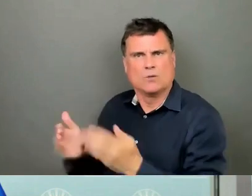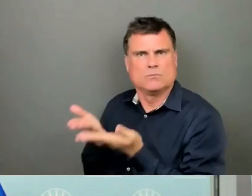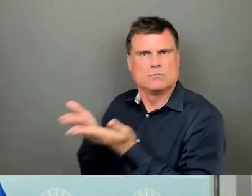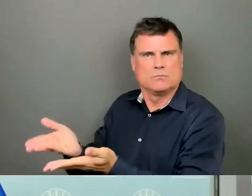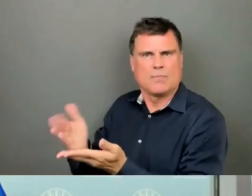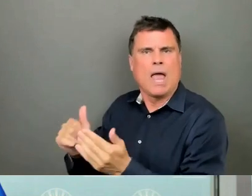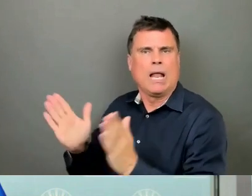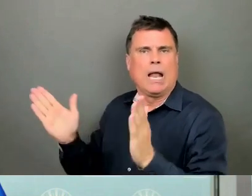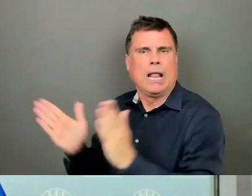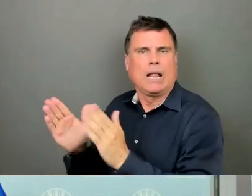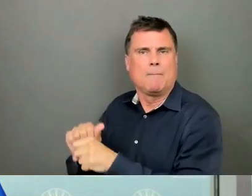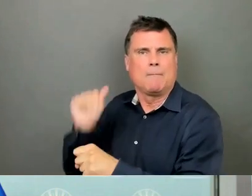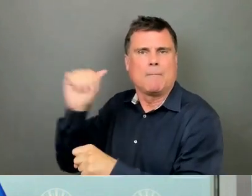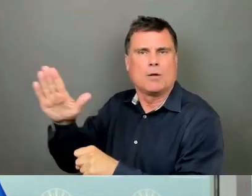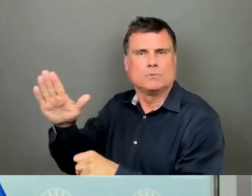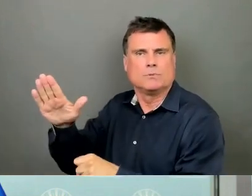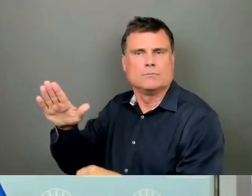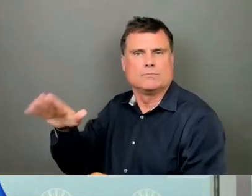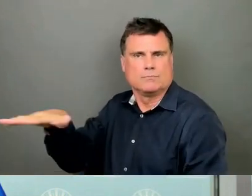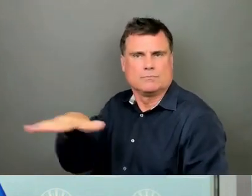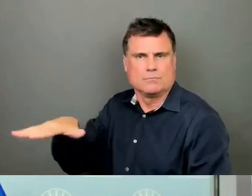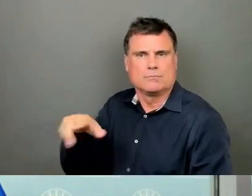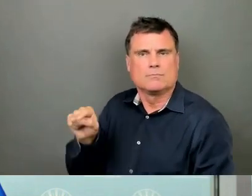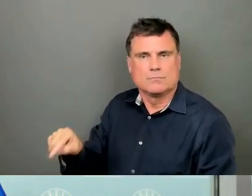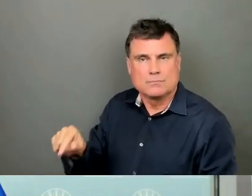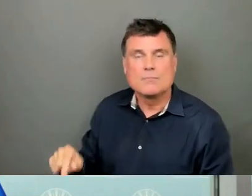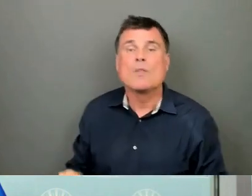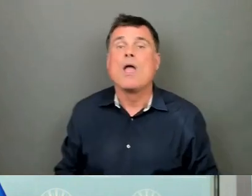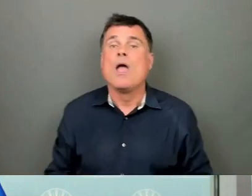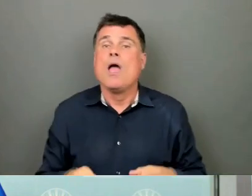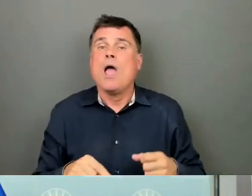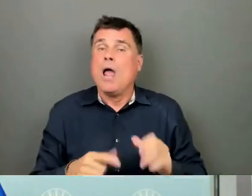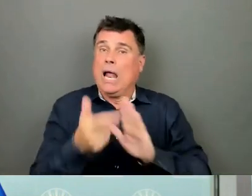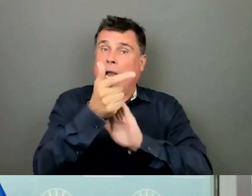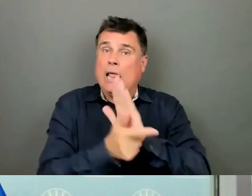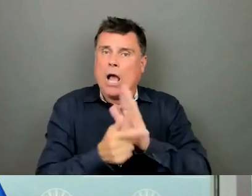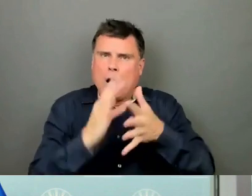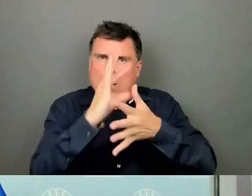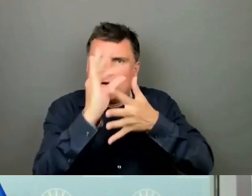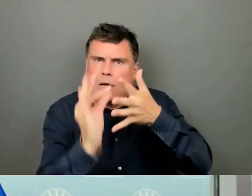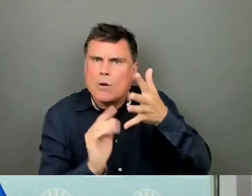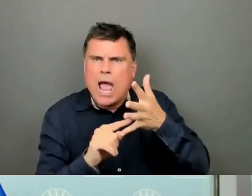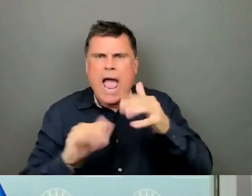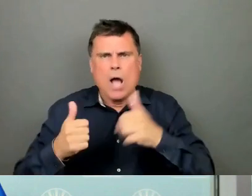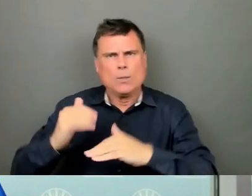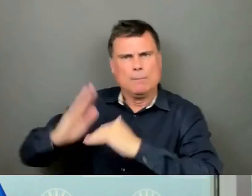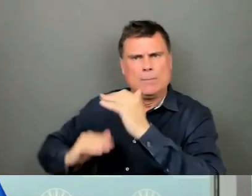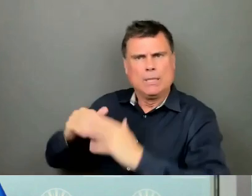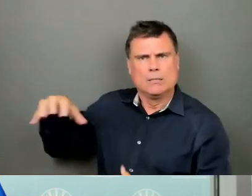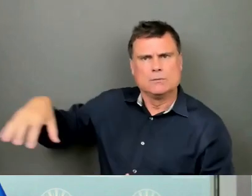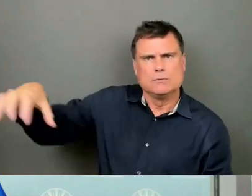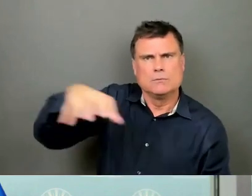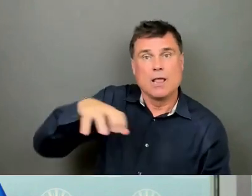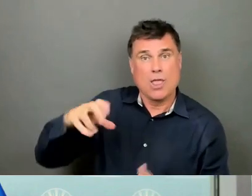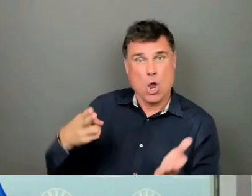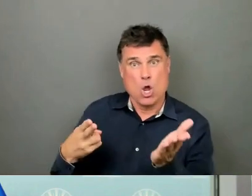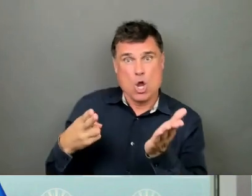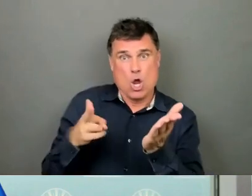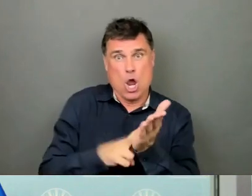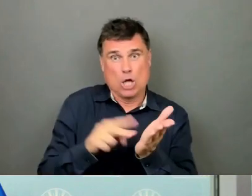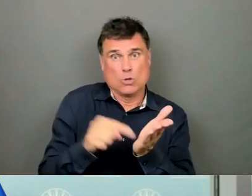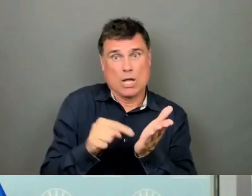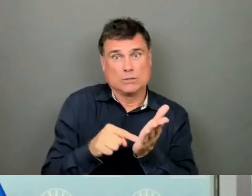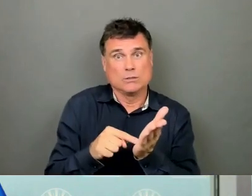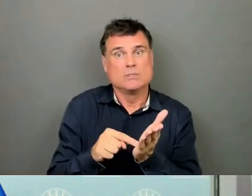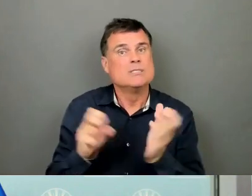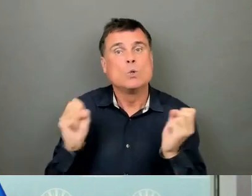I have also explored in detail our legal options to get the housing built, and given this contract, there is no option where we can